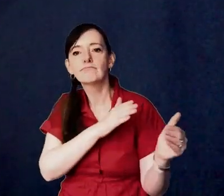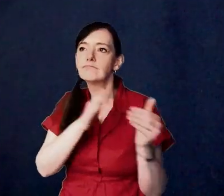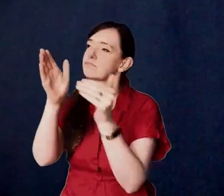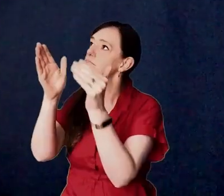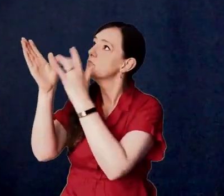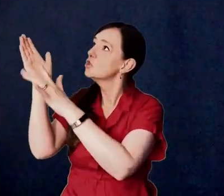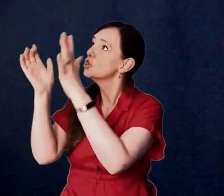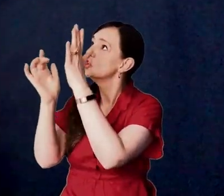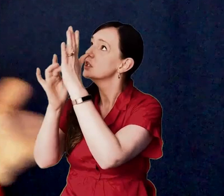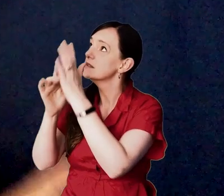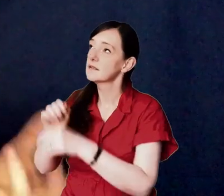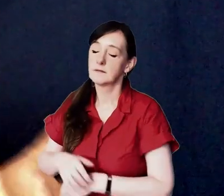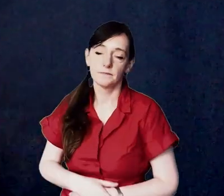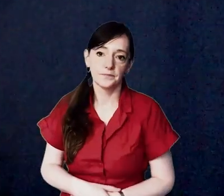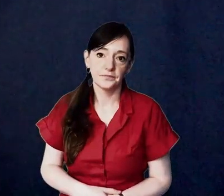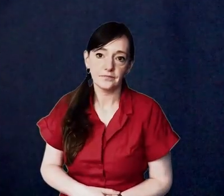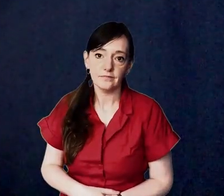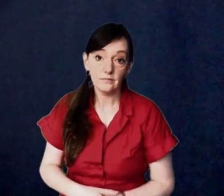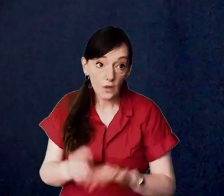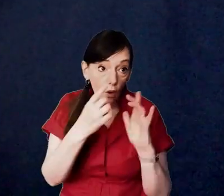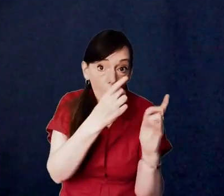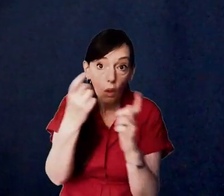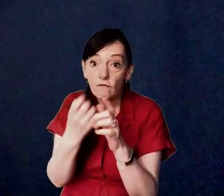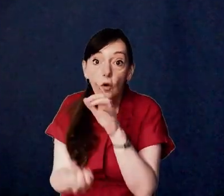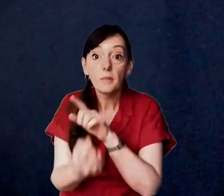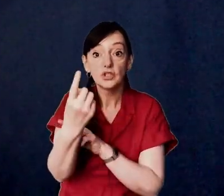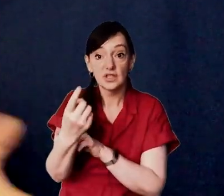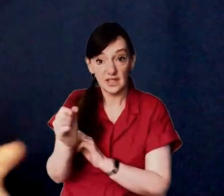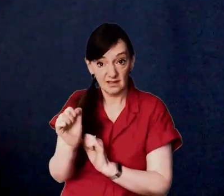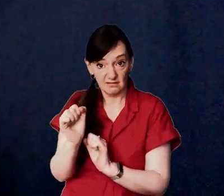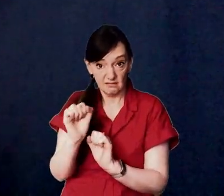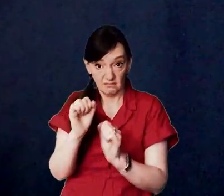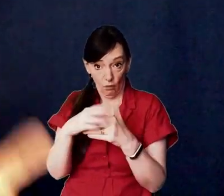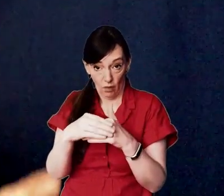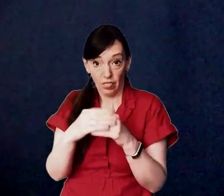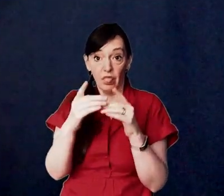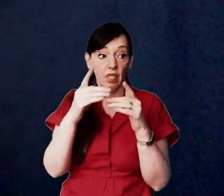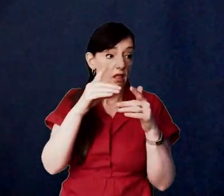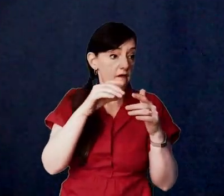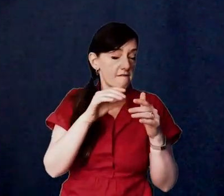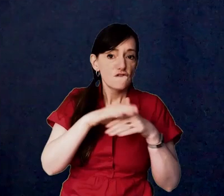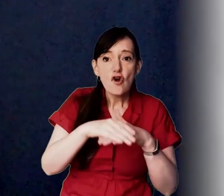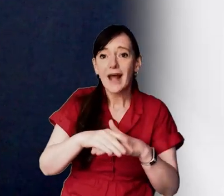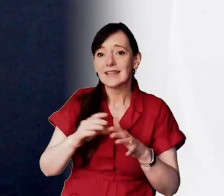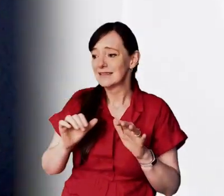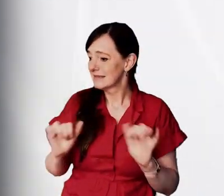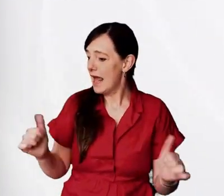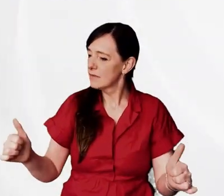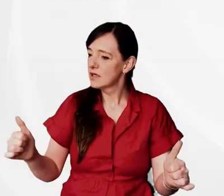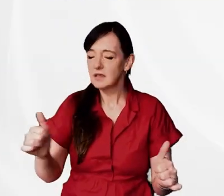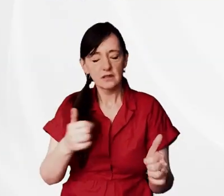jesus look for any opportunity as you uh as you have conversations with friends and neighbors to say things like you know what you've just said